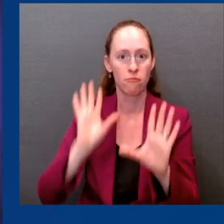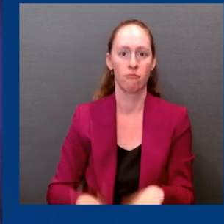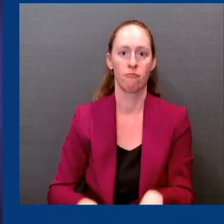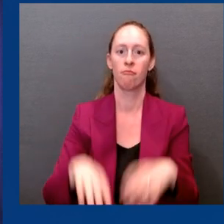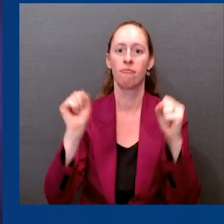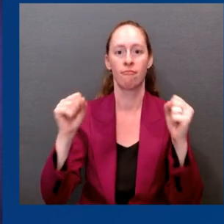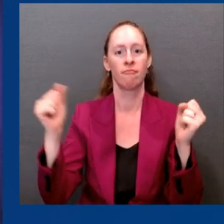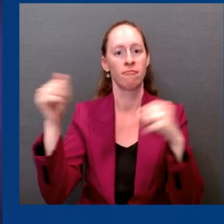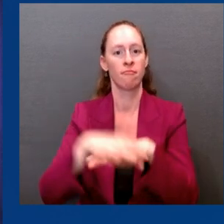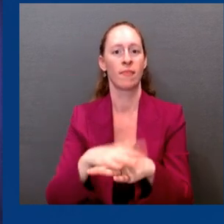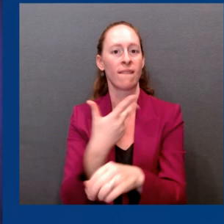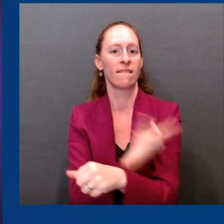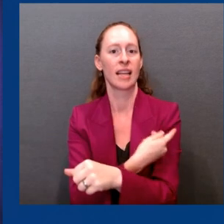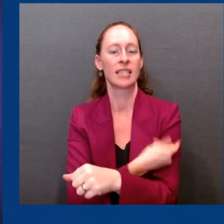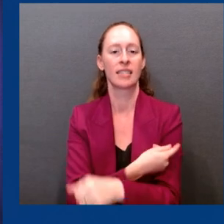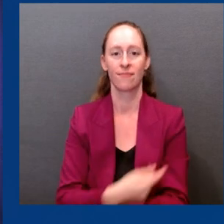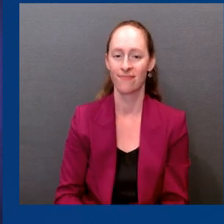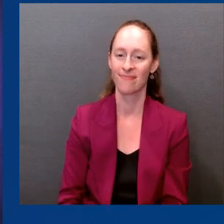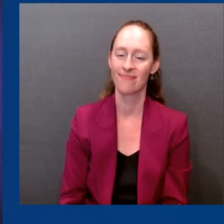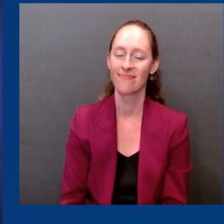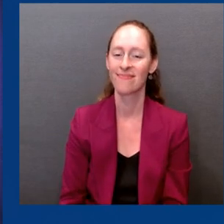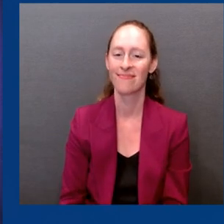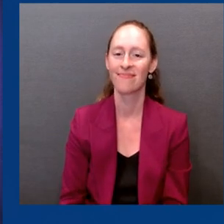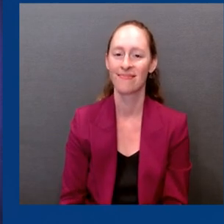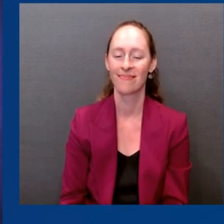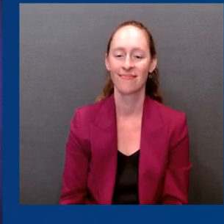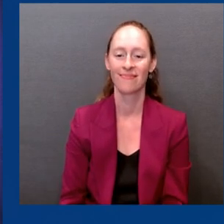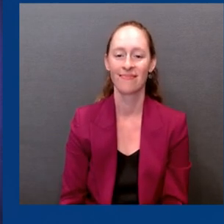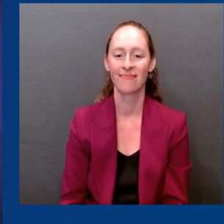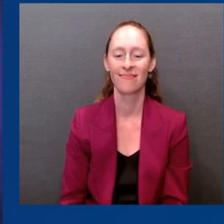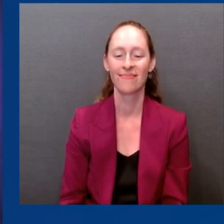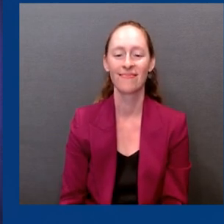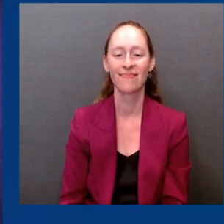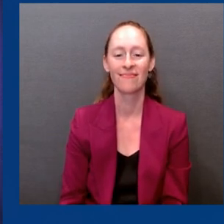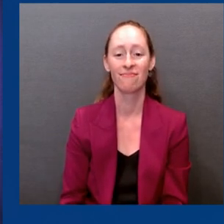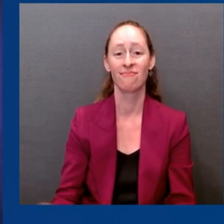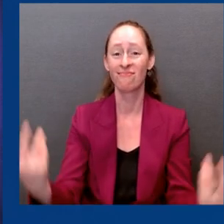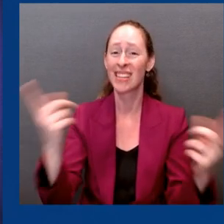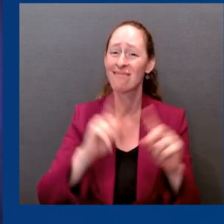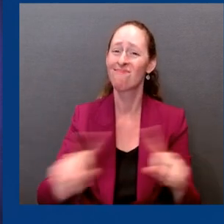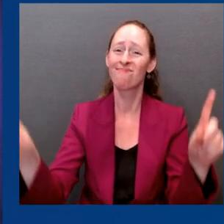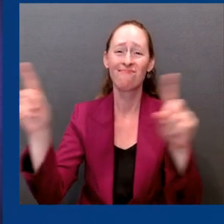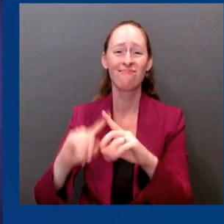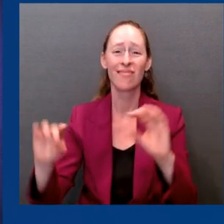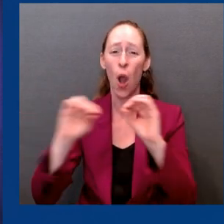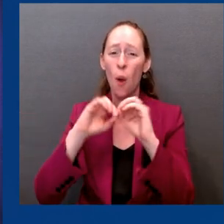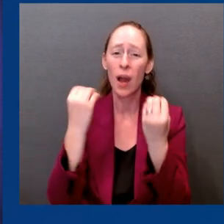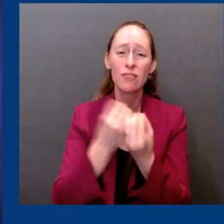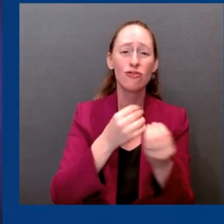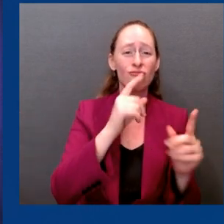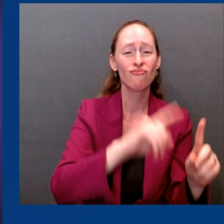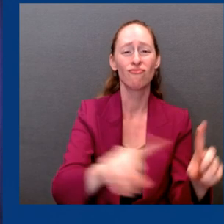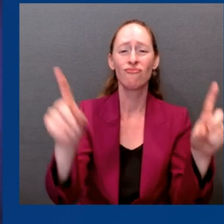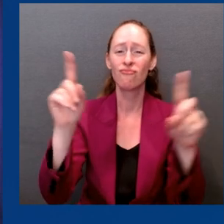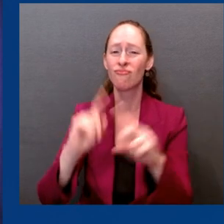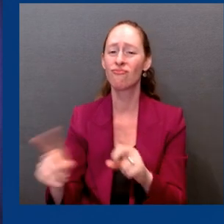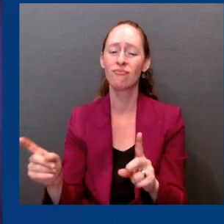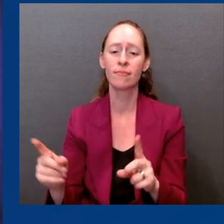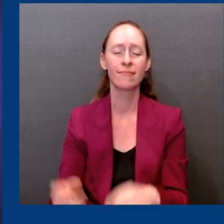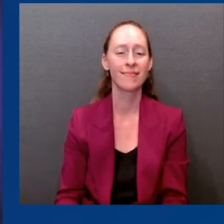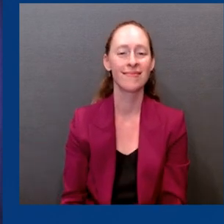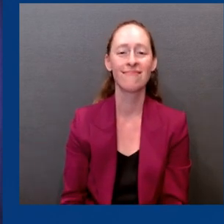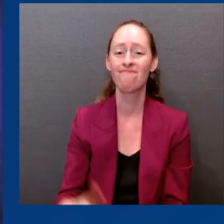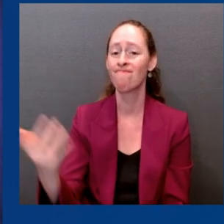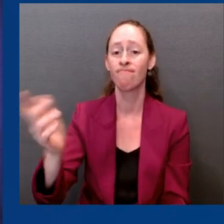racial and ethnic minority communities, including the National Coalition of 100 Black Women. Montague Cobb and the National Hispanic